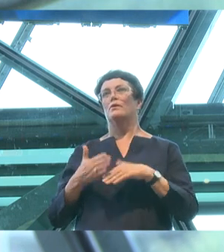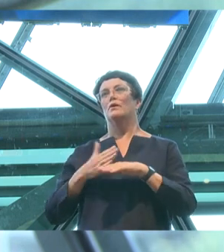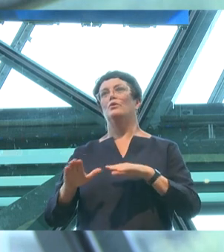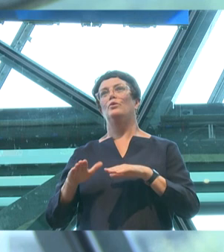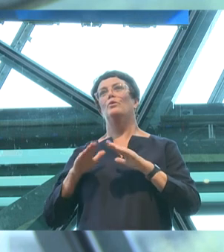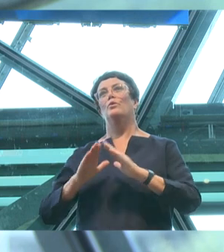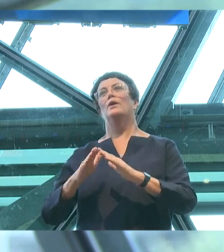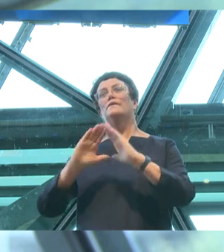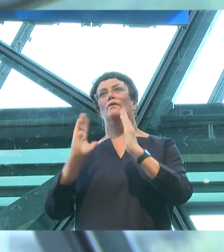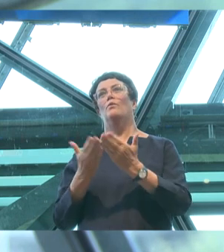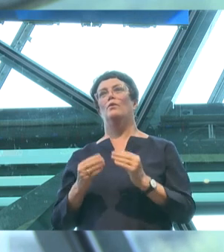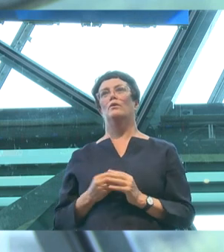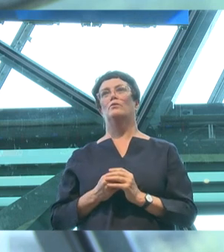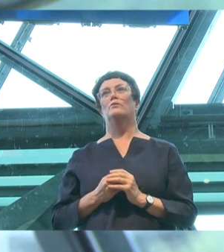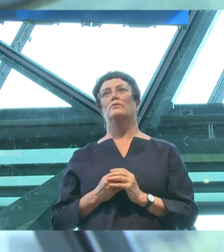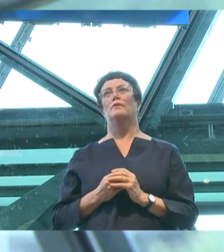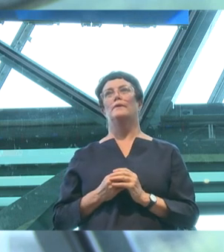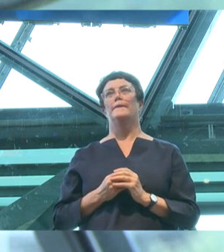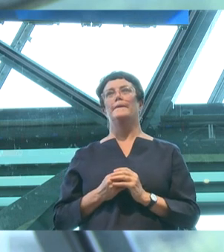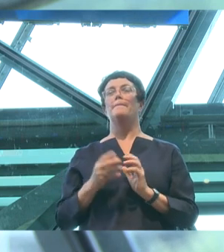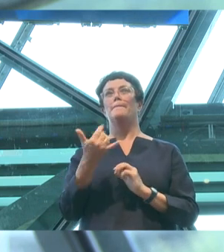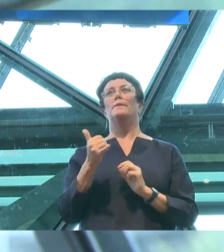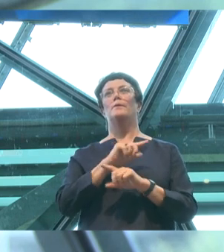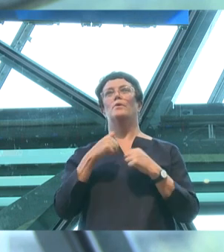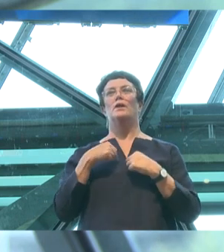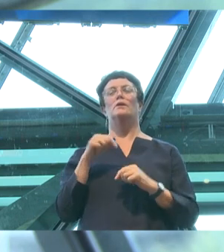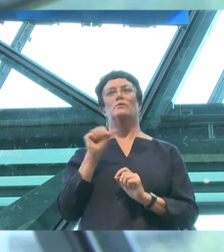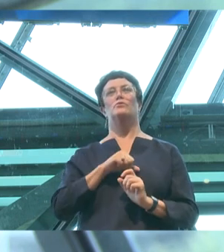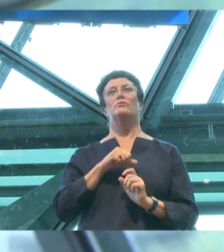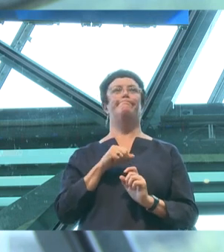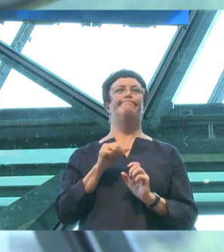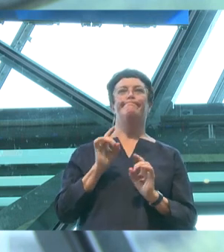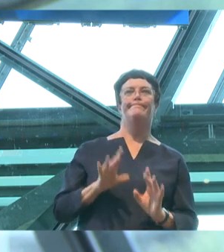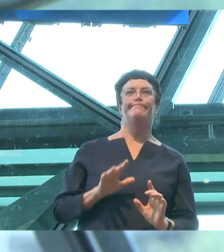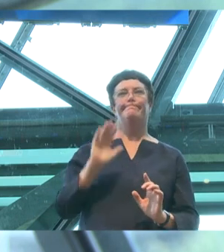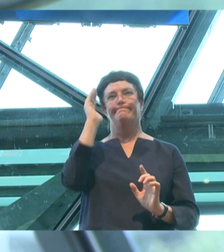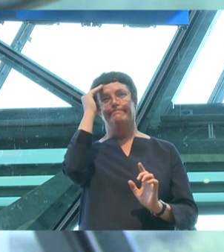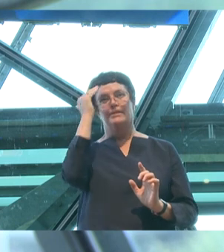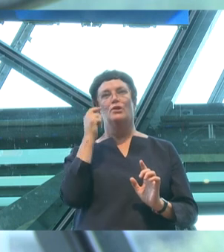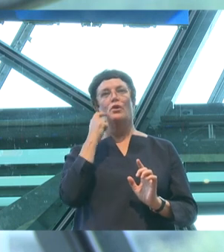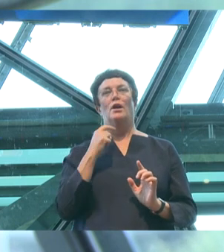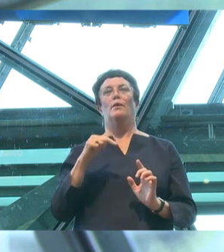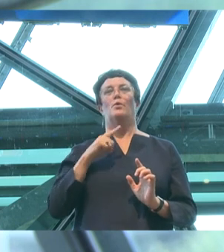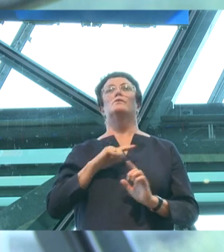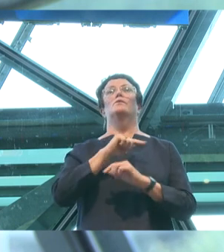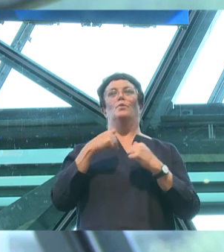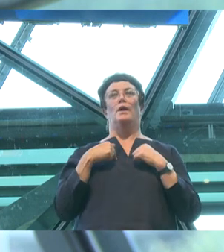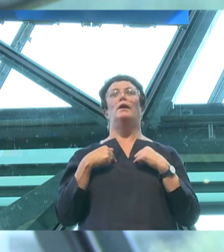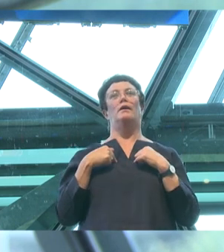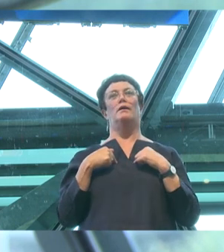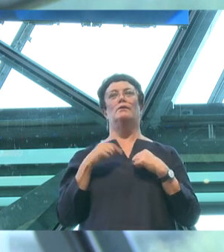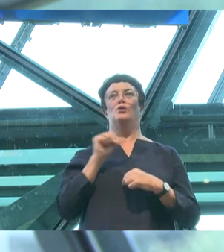the world in which we live. And maybe we should start trying, because we're supposed to be the grown-ups after all.